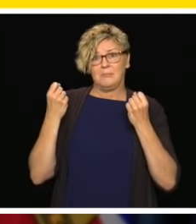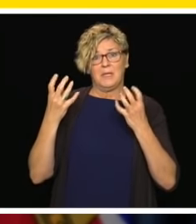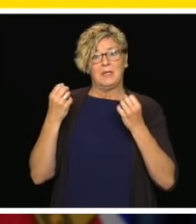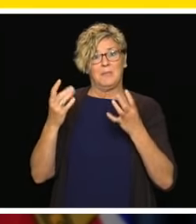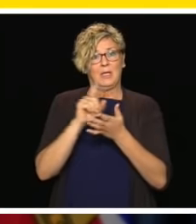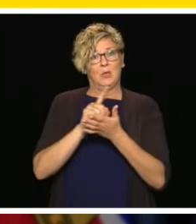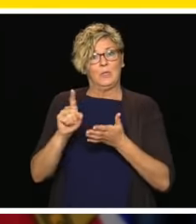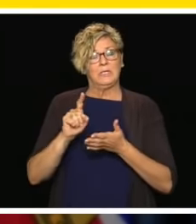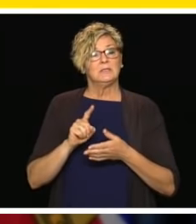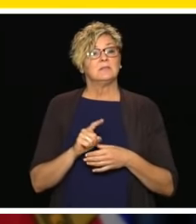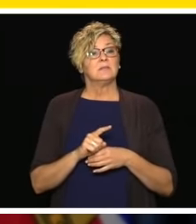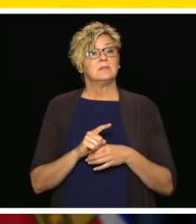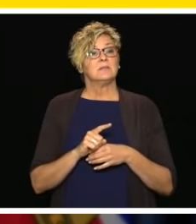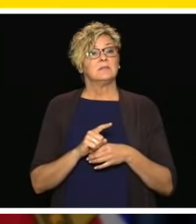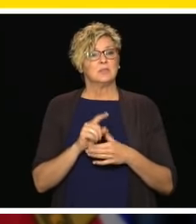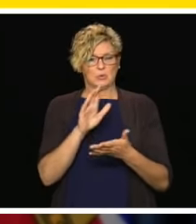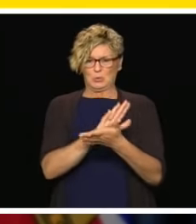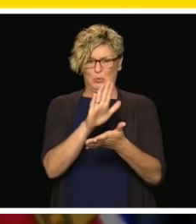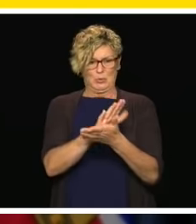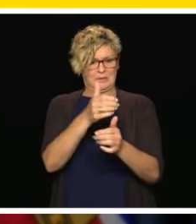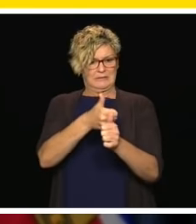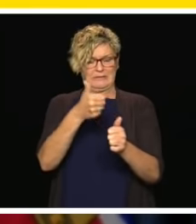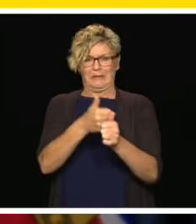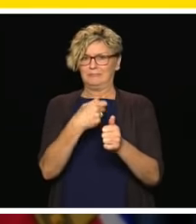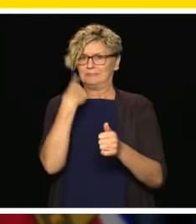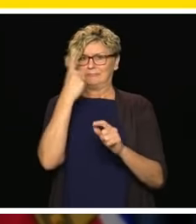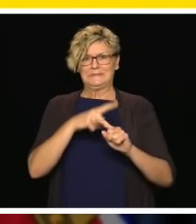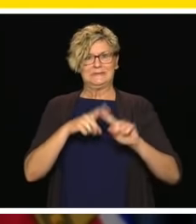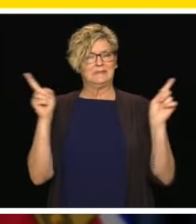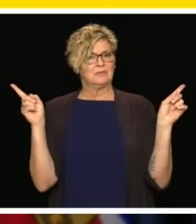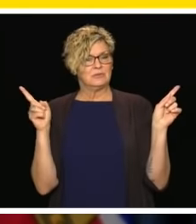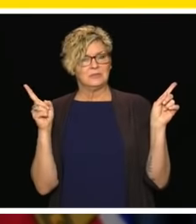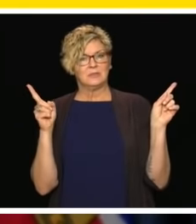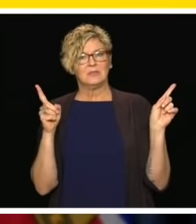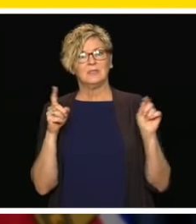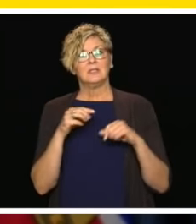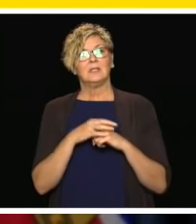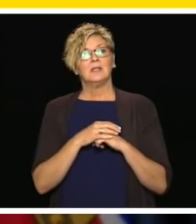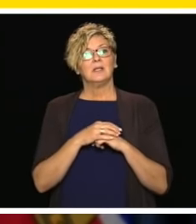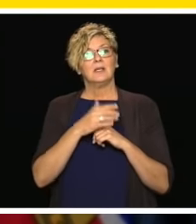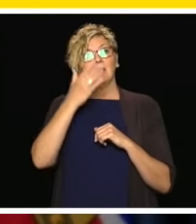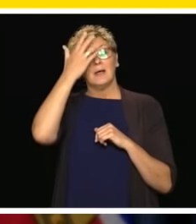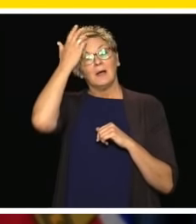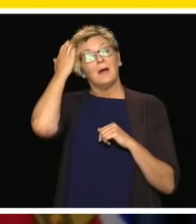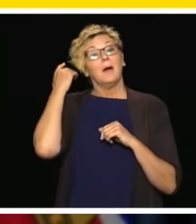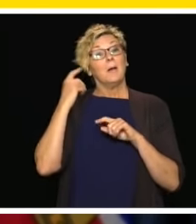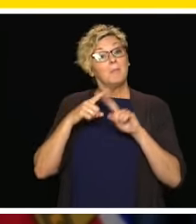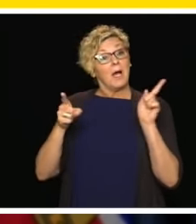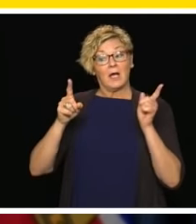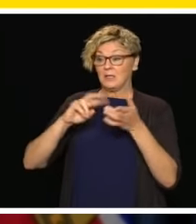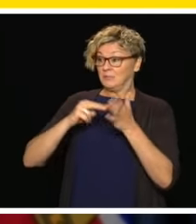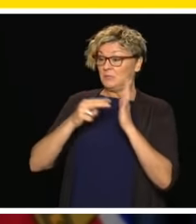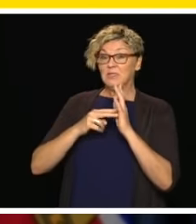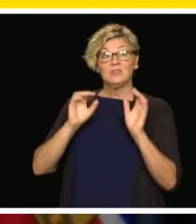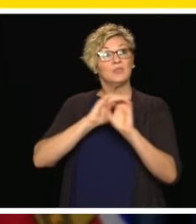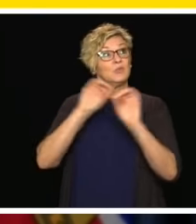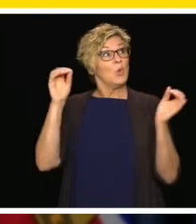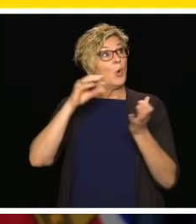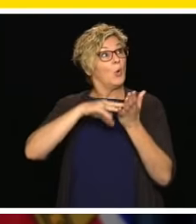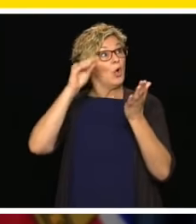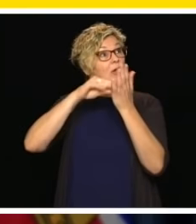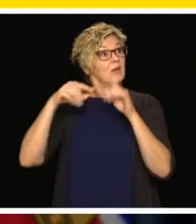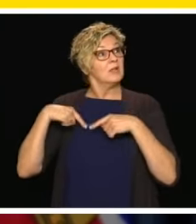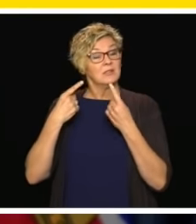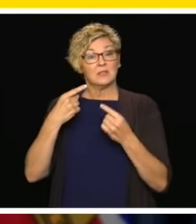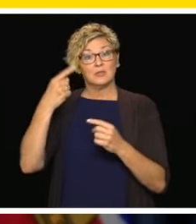school has been very different for many families and all of our children. But learning, whether in the classroom, at home or outside,